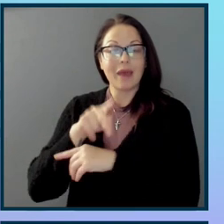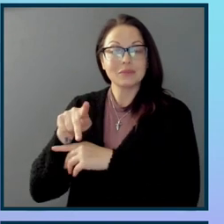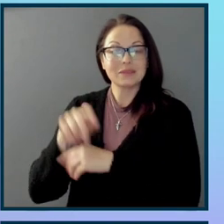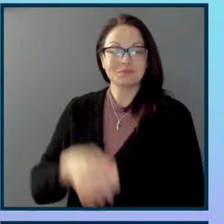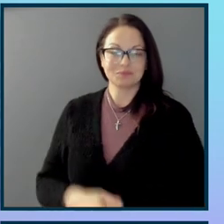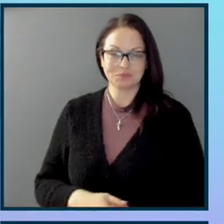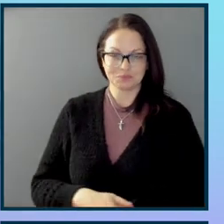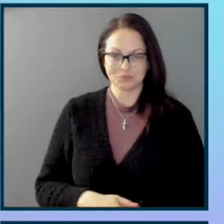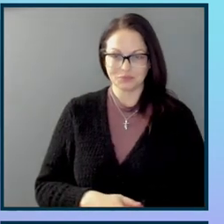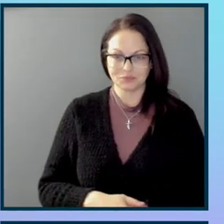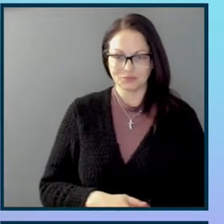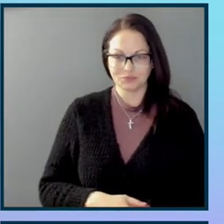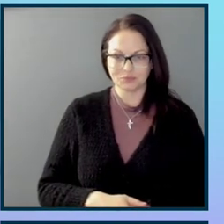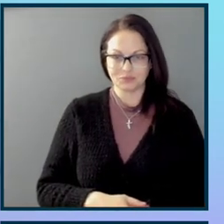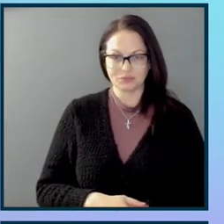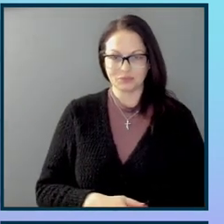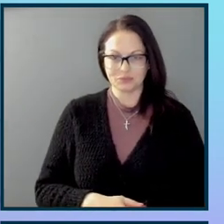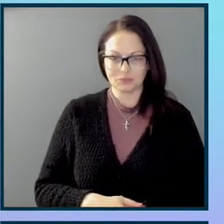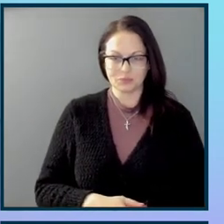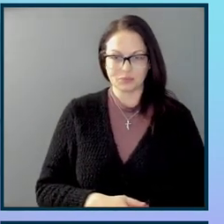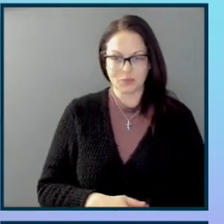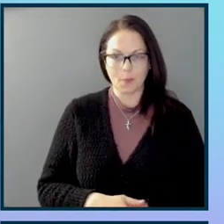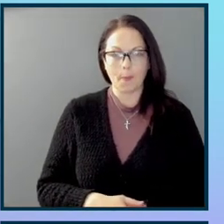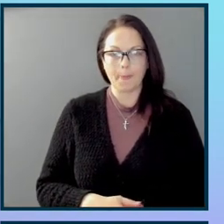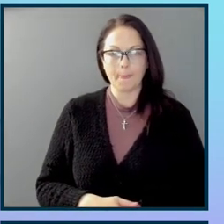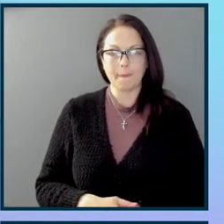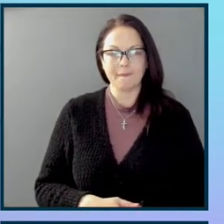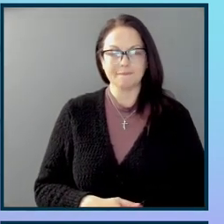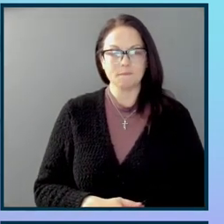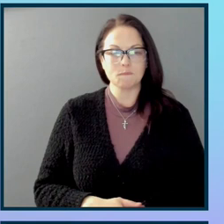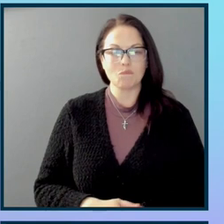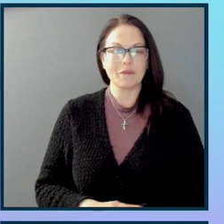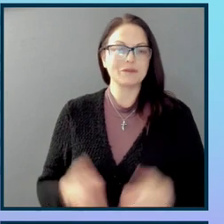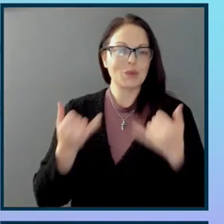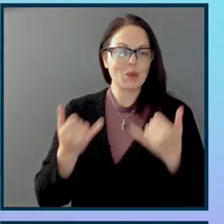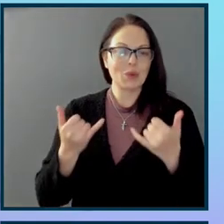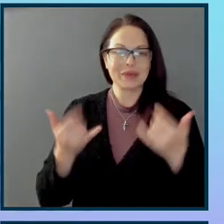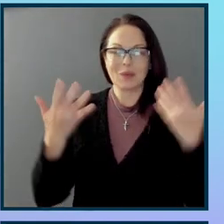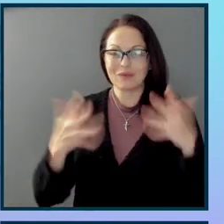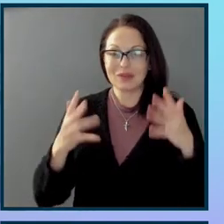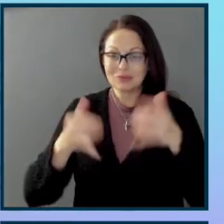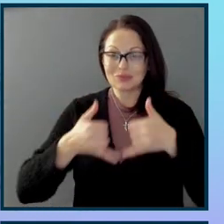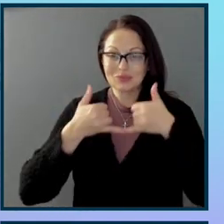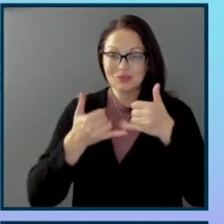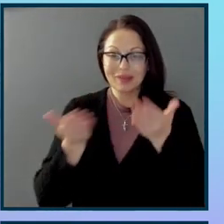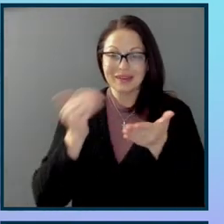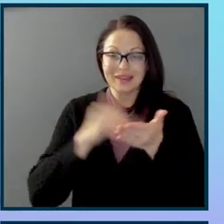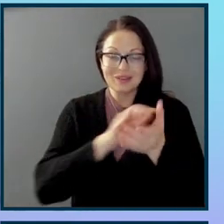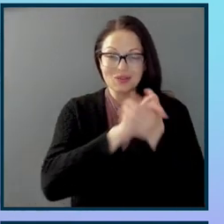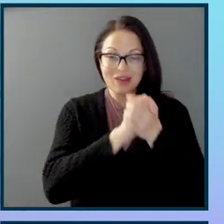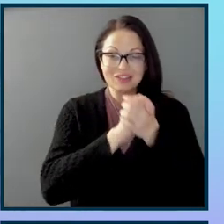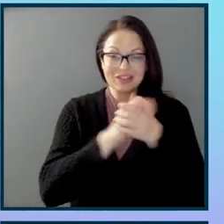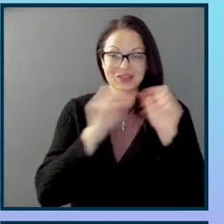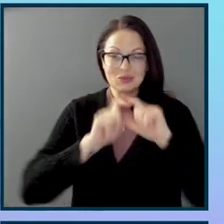Now, now that we've done with all the awards, and once again, congratulations to all of you